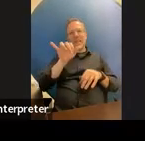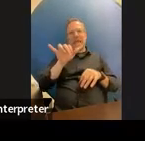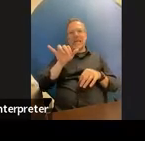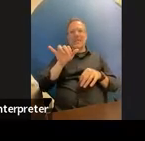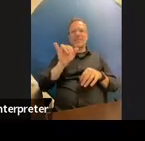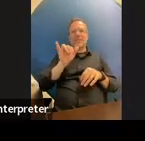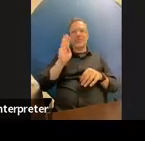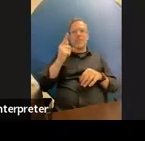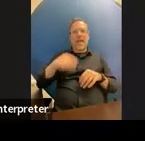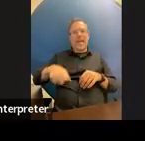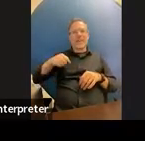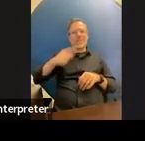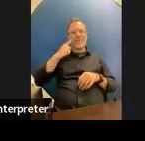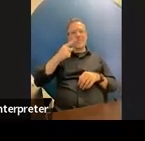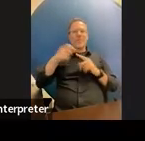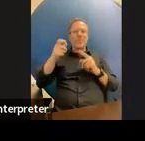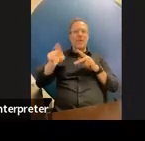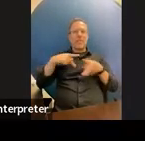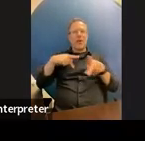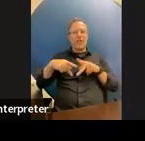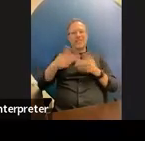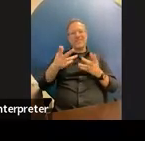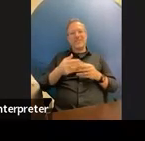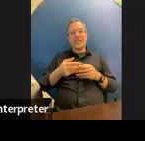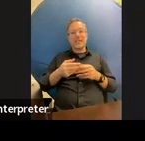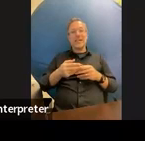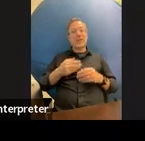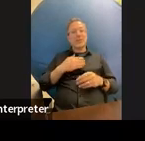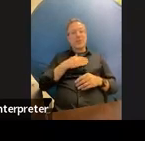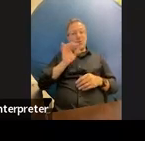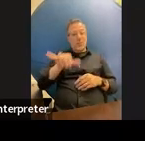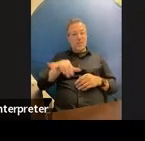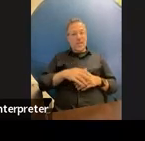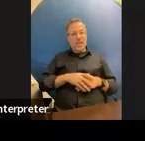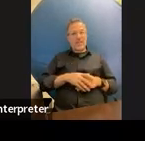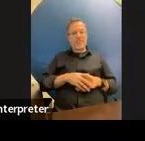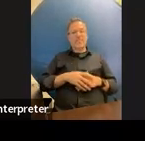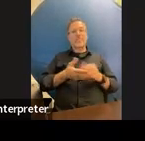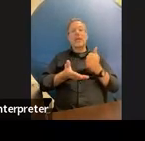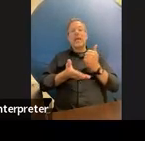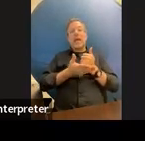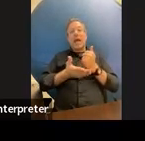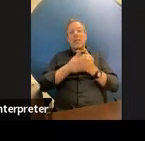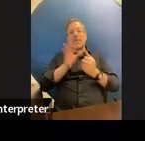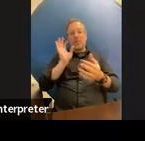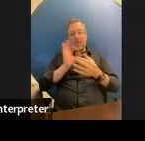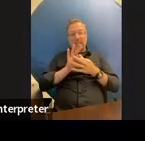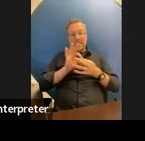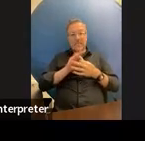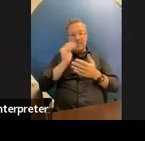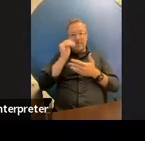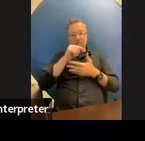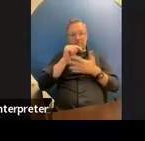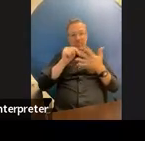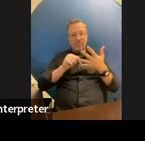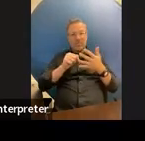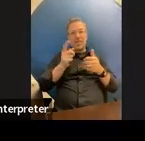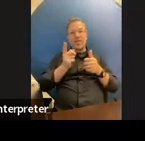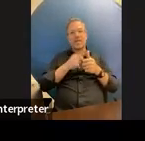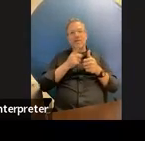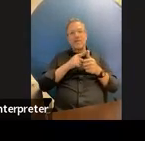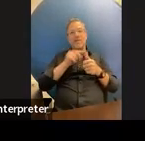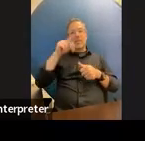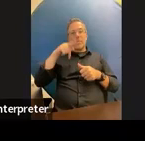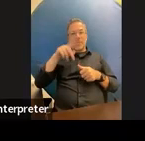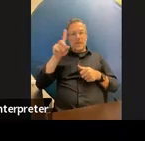so do that we appreciate it these are helpful links um the first one is to our pd